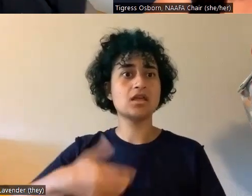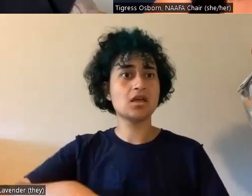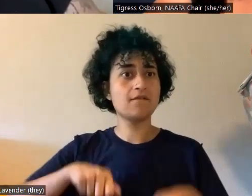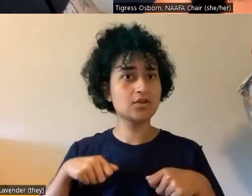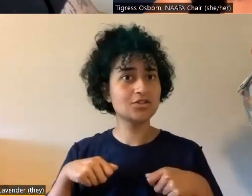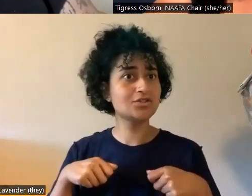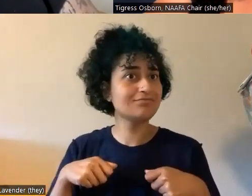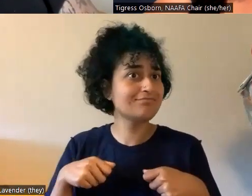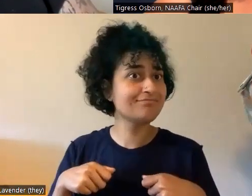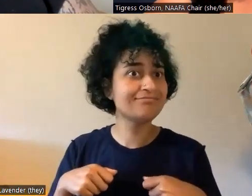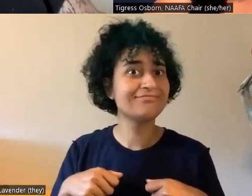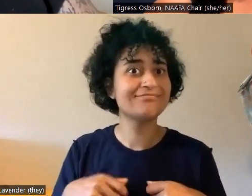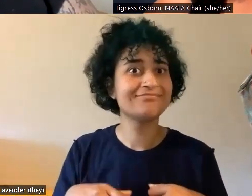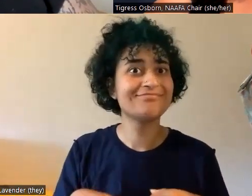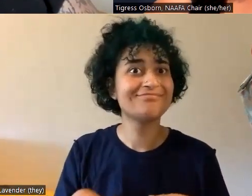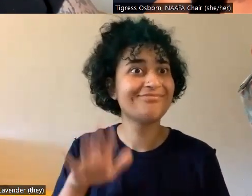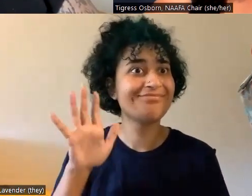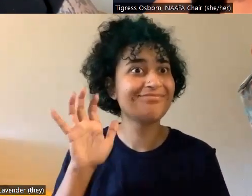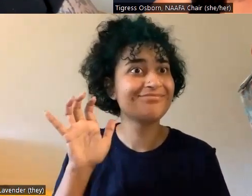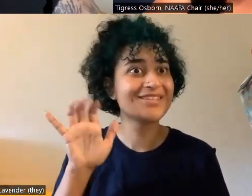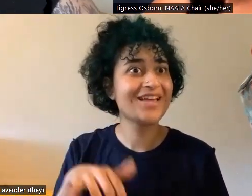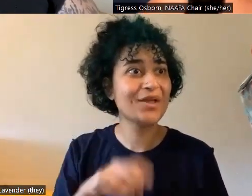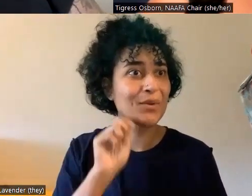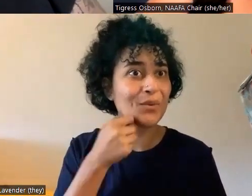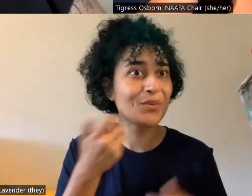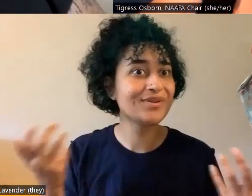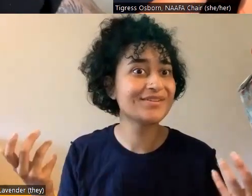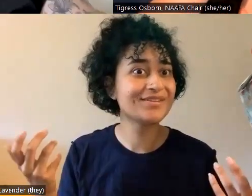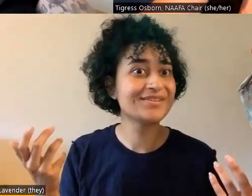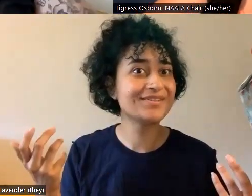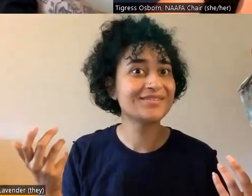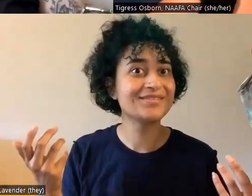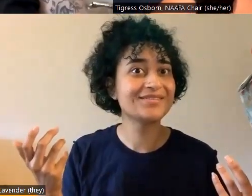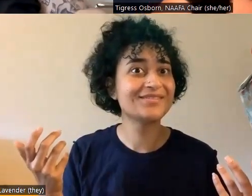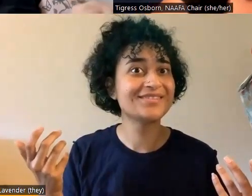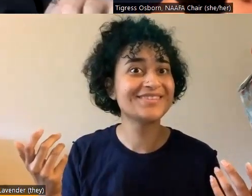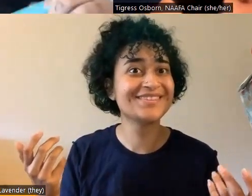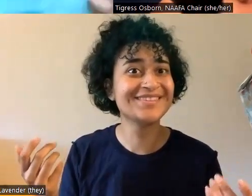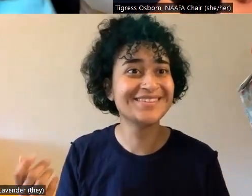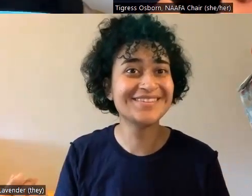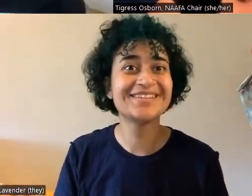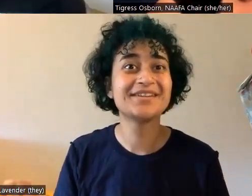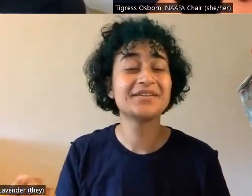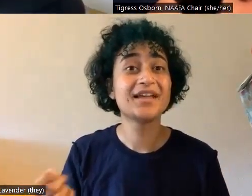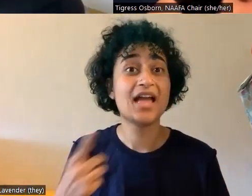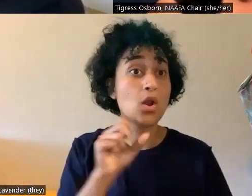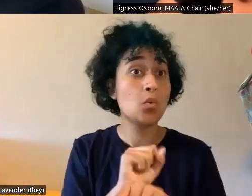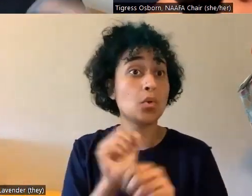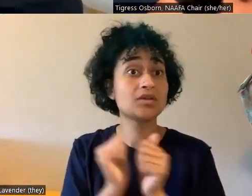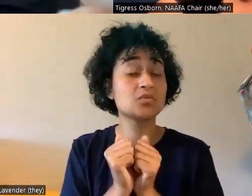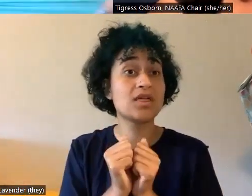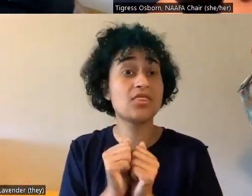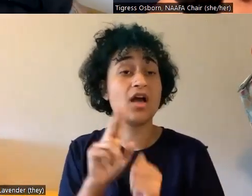I mean, isn't that so fabulous? I cannot wait to try that one actually. And it works with underwear.